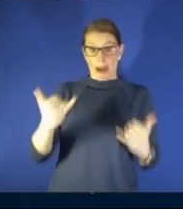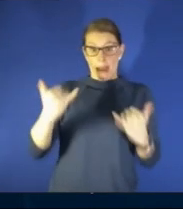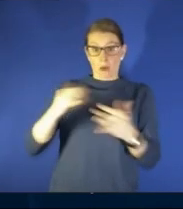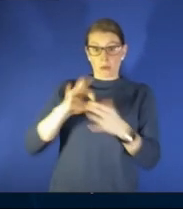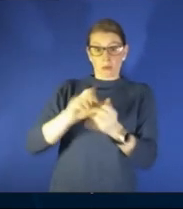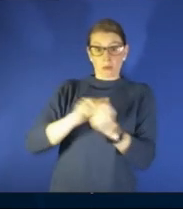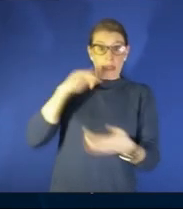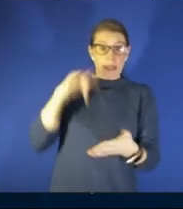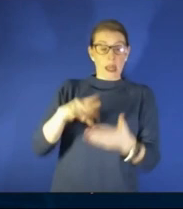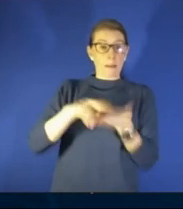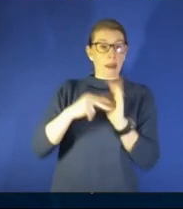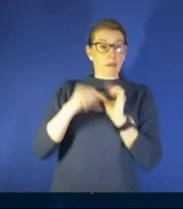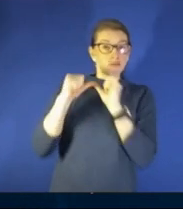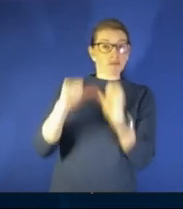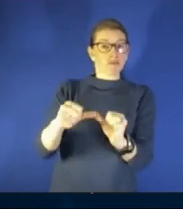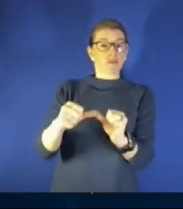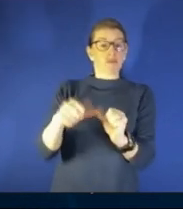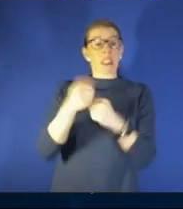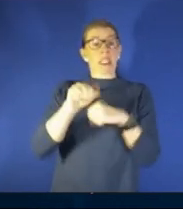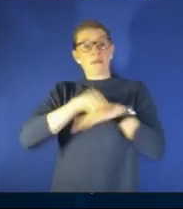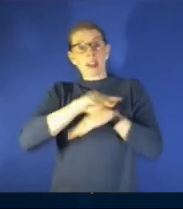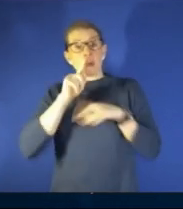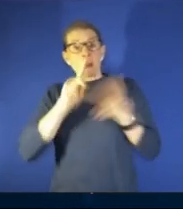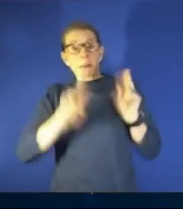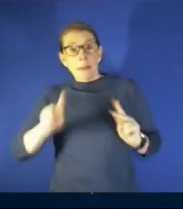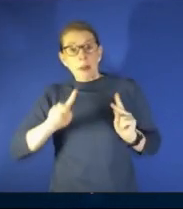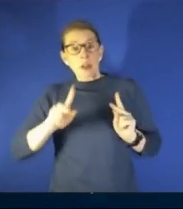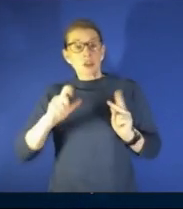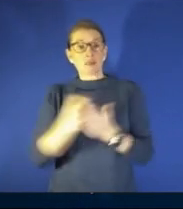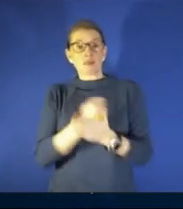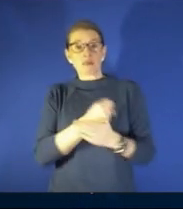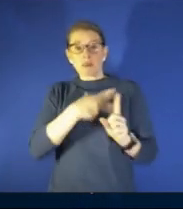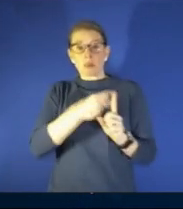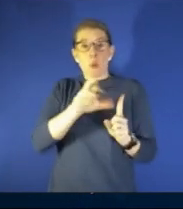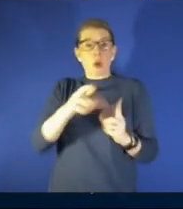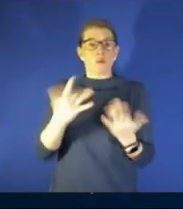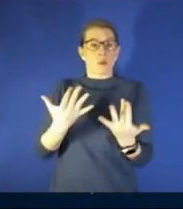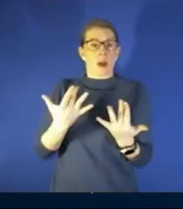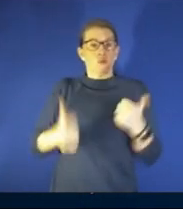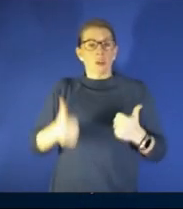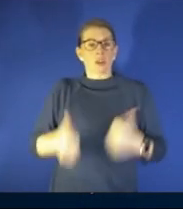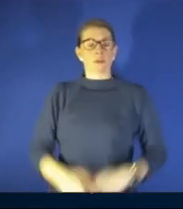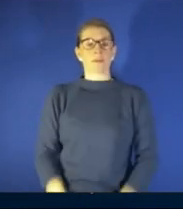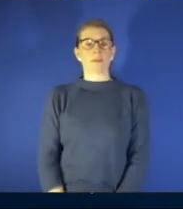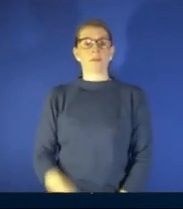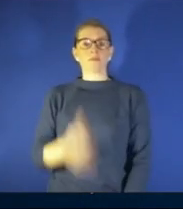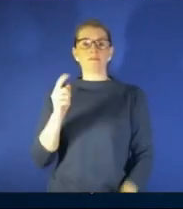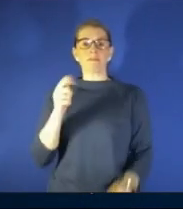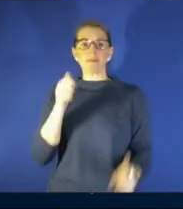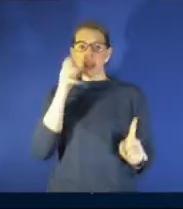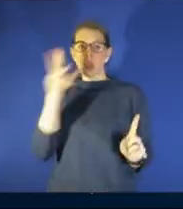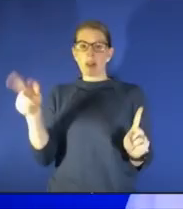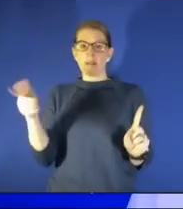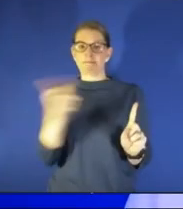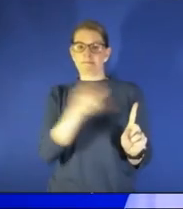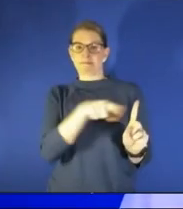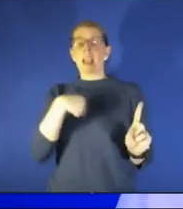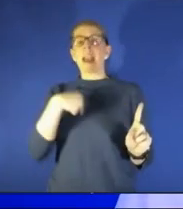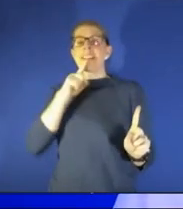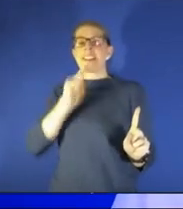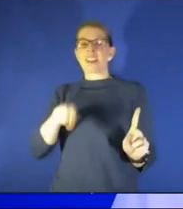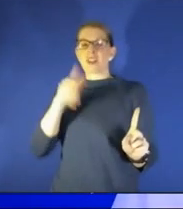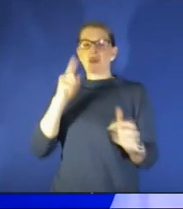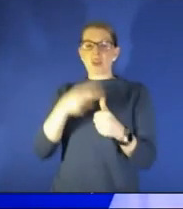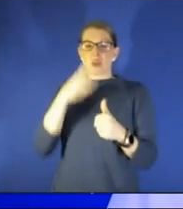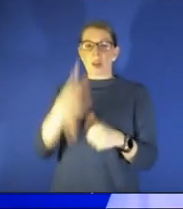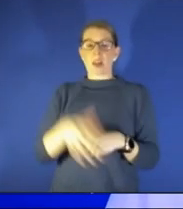any advice you have for people should they just get the shot or hold off yeah i'll defer uh to dr shoemaker after i answer but i think we both certainly want to see